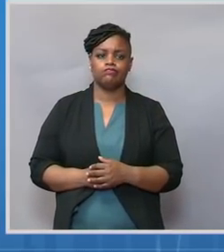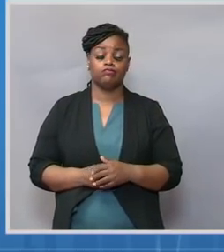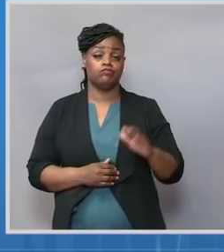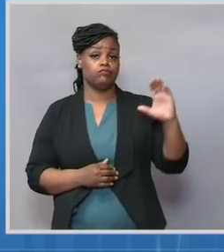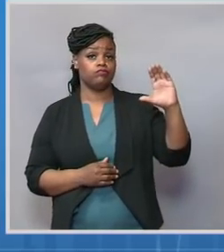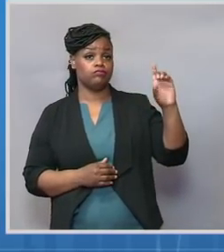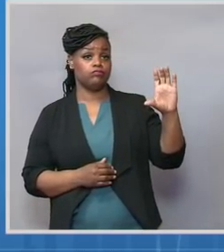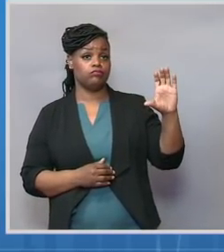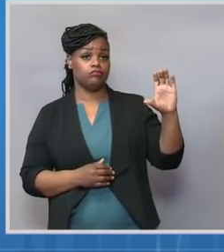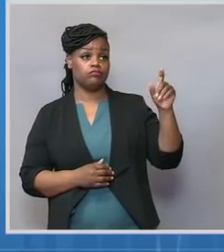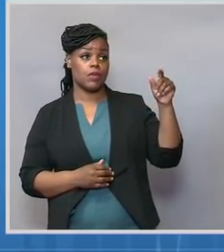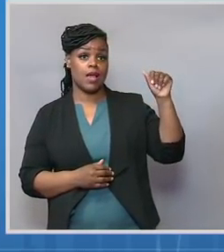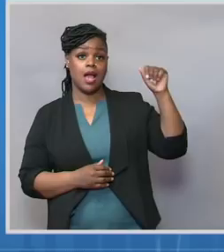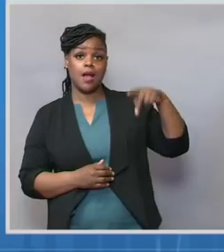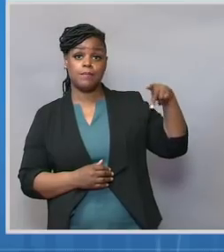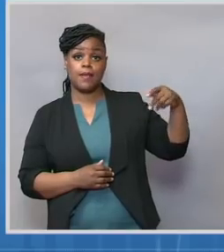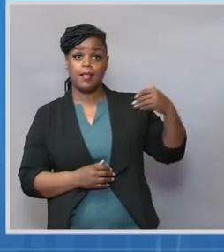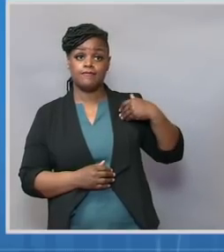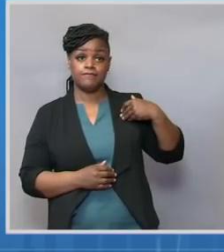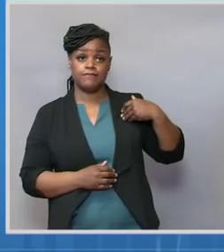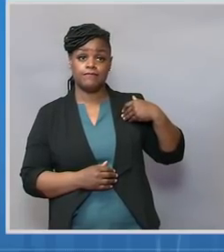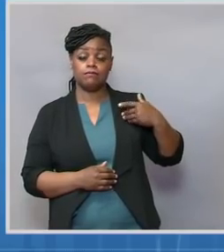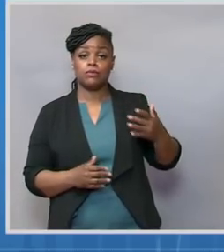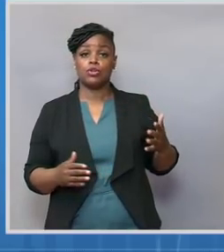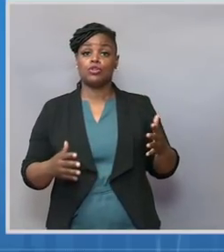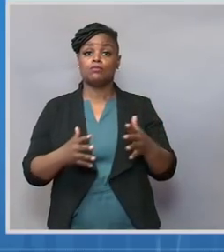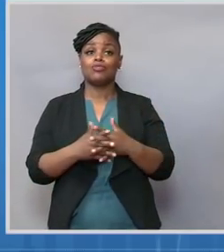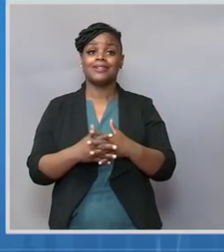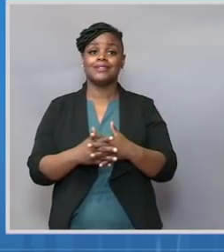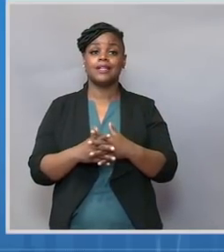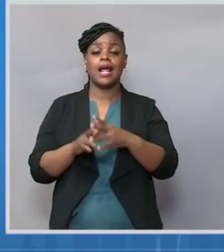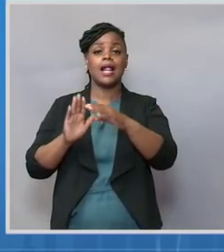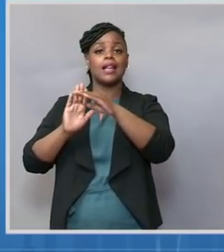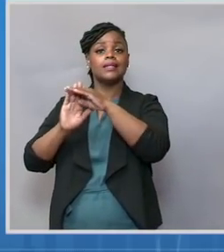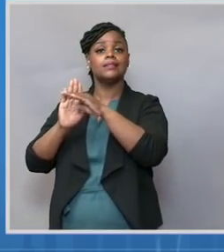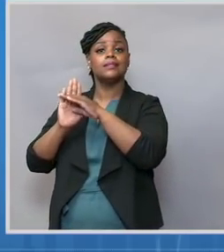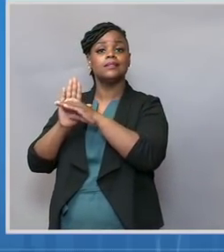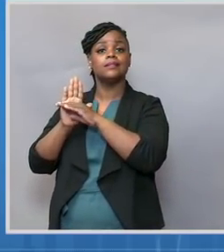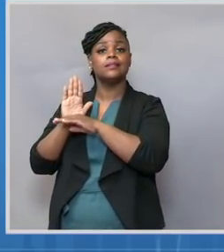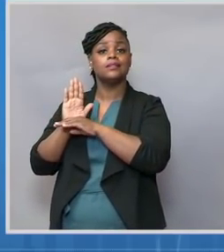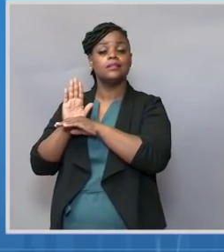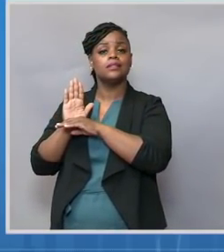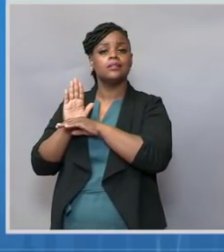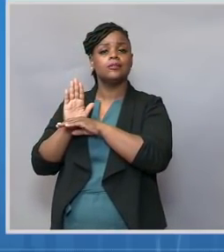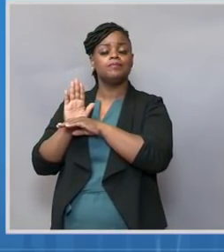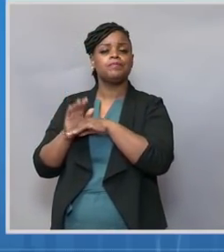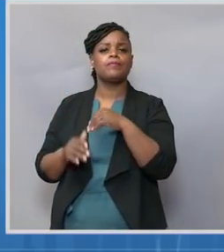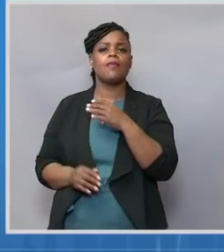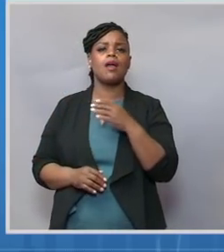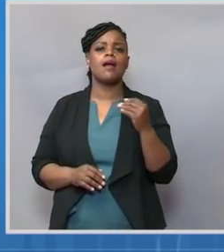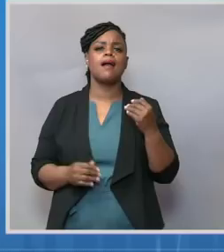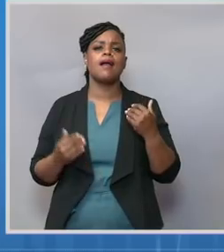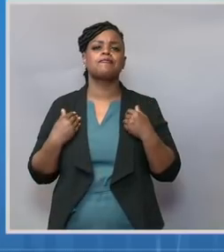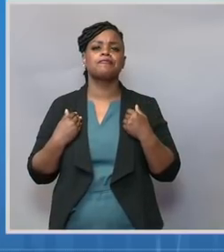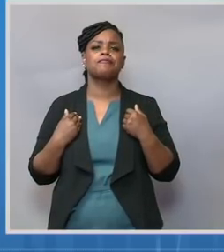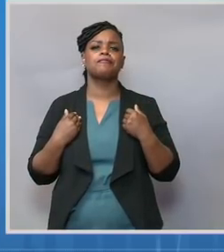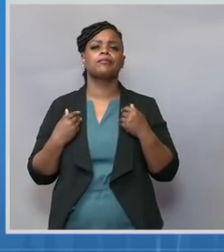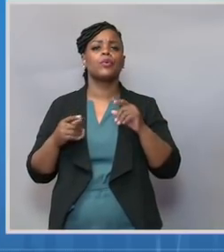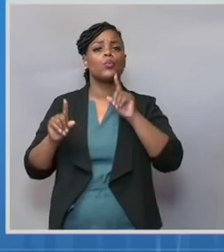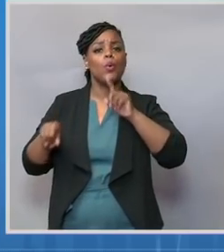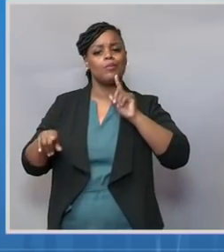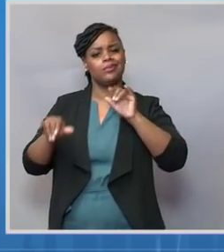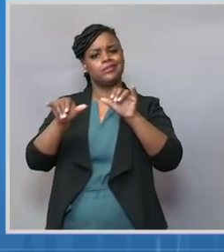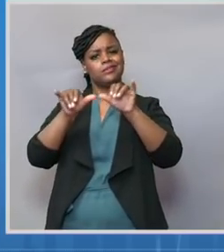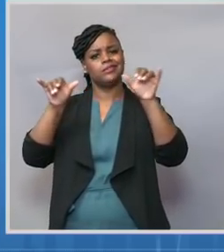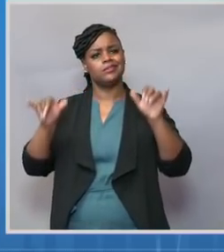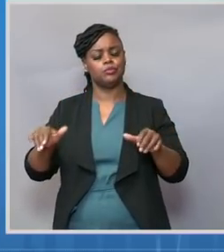app and the vSafe pregnancy registry, as well as the Vaccine Adverse Event Reporting System, we were able to